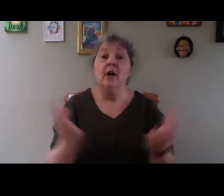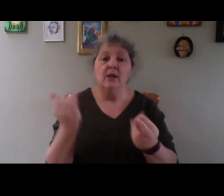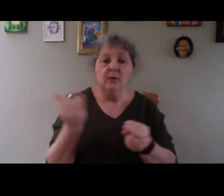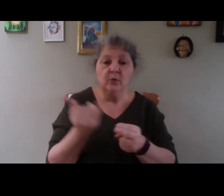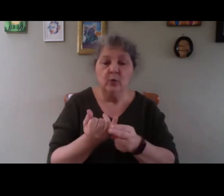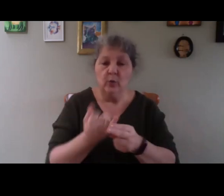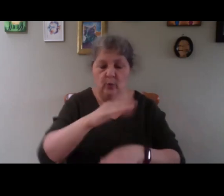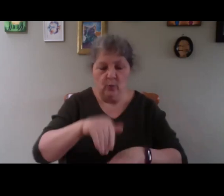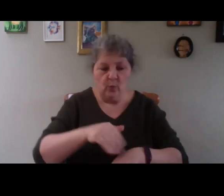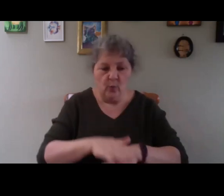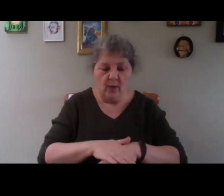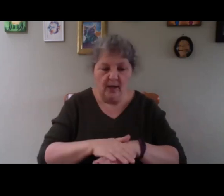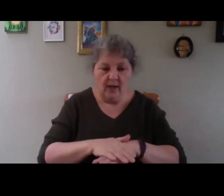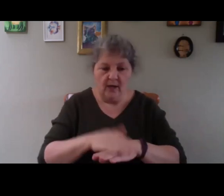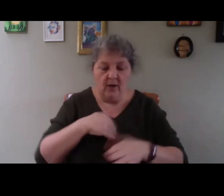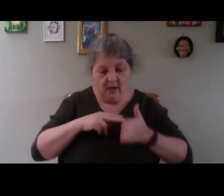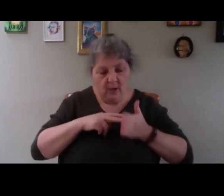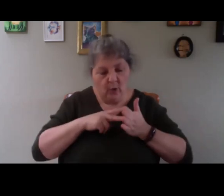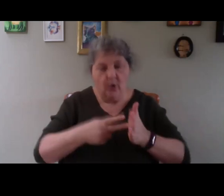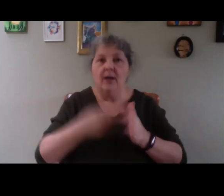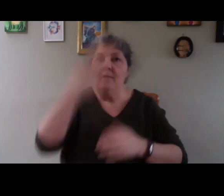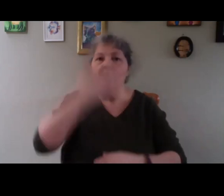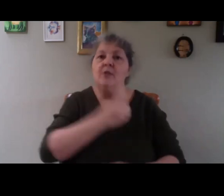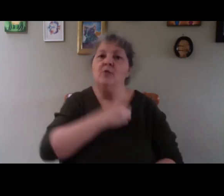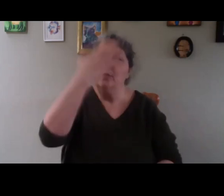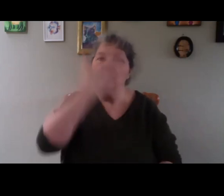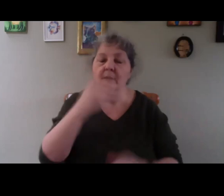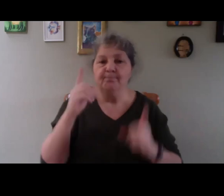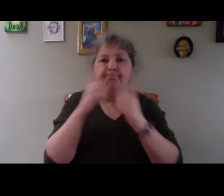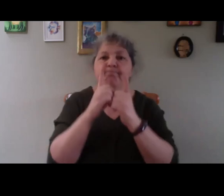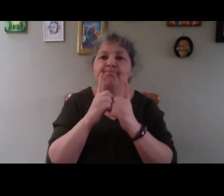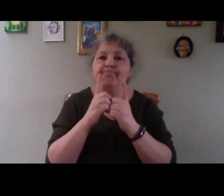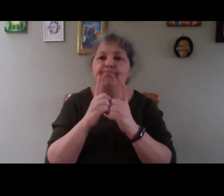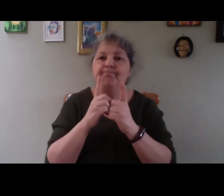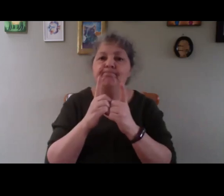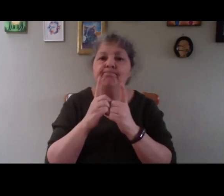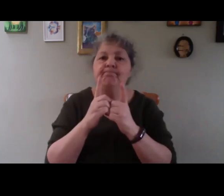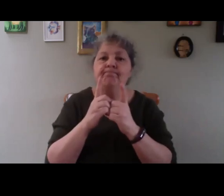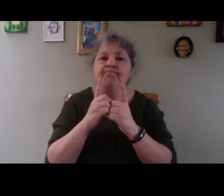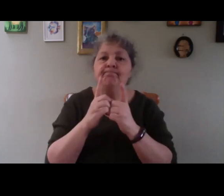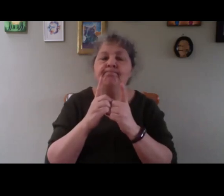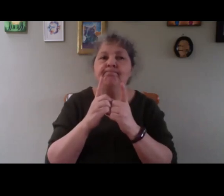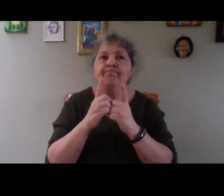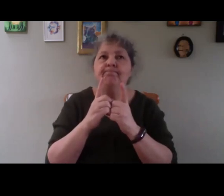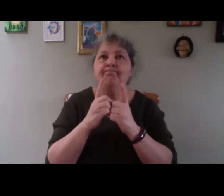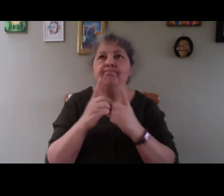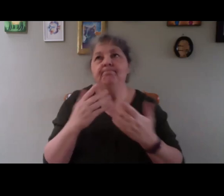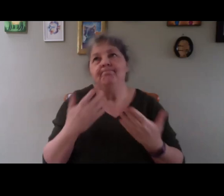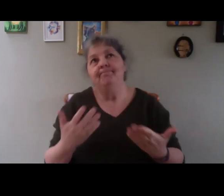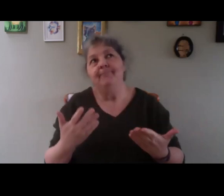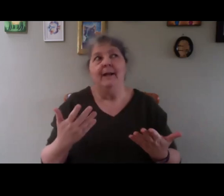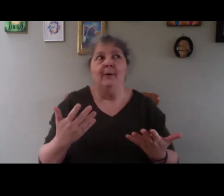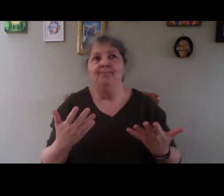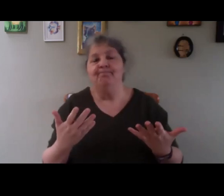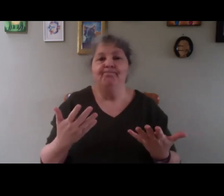I organize face-to-face. And now, unfortunately, or fortunately,